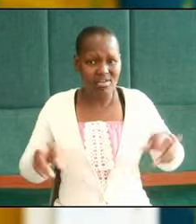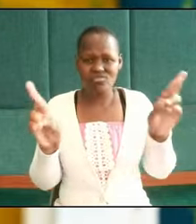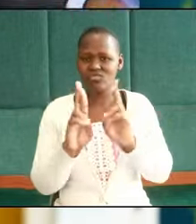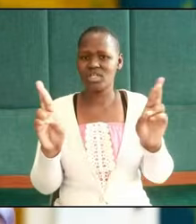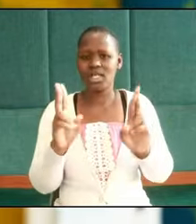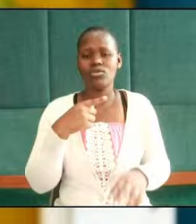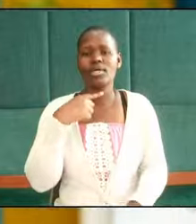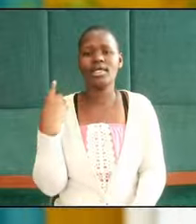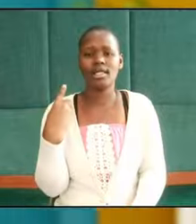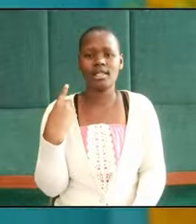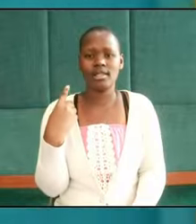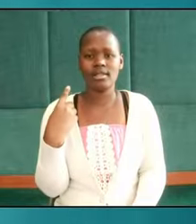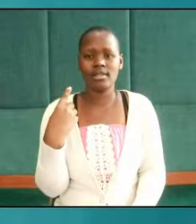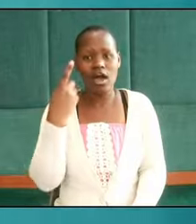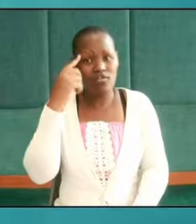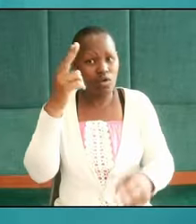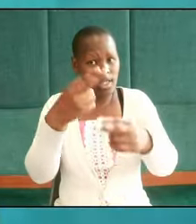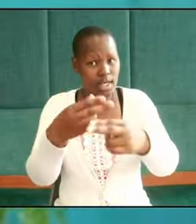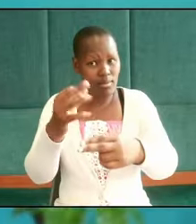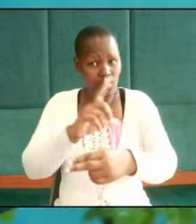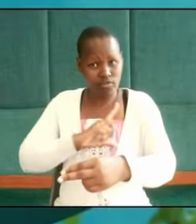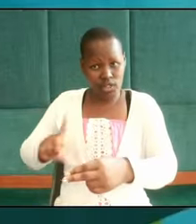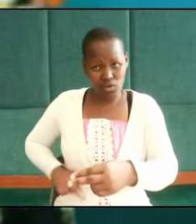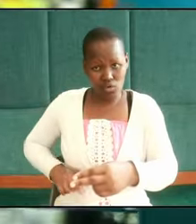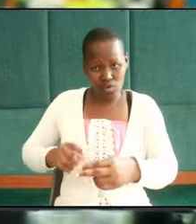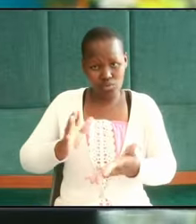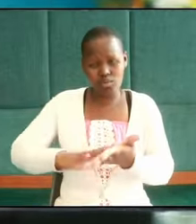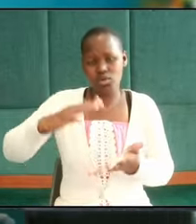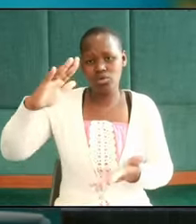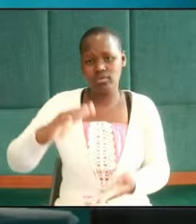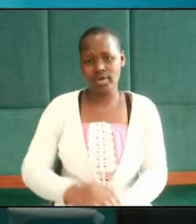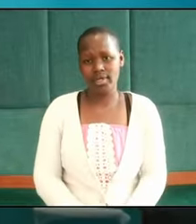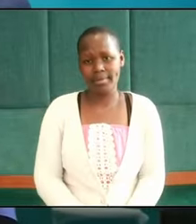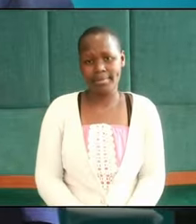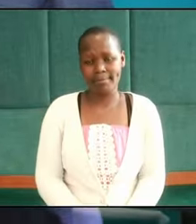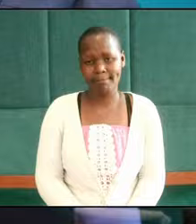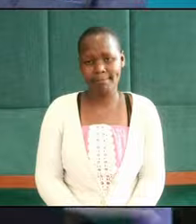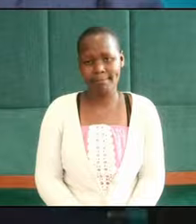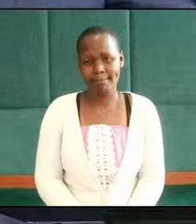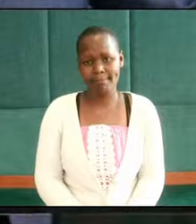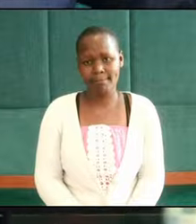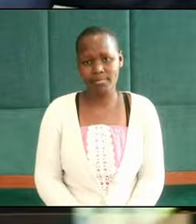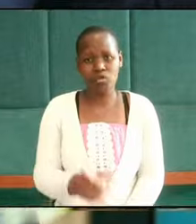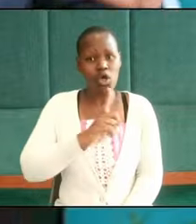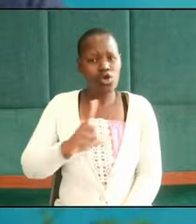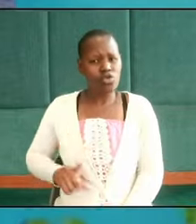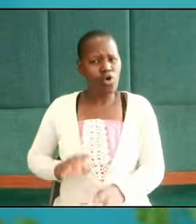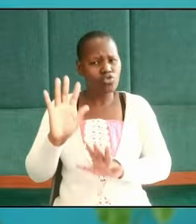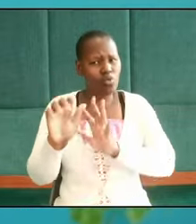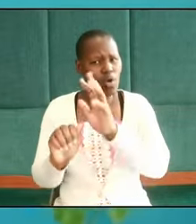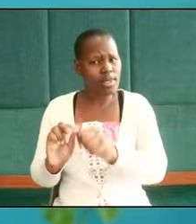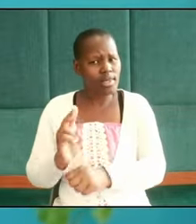killed so that the name of the Lord would be glorified the Lord is calling